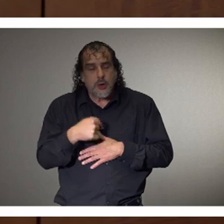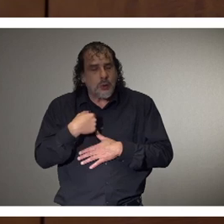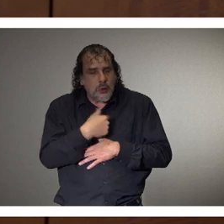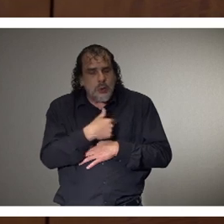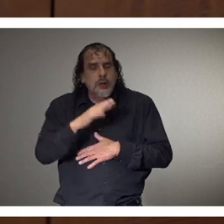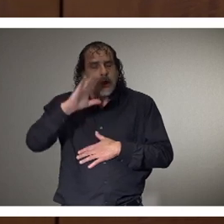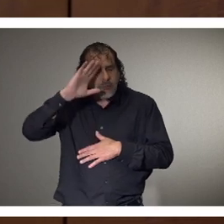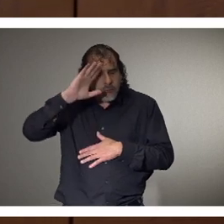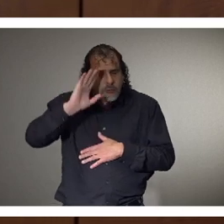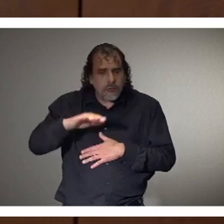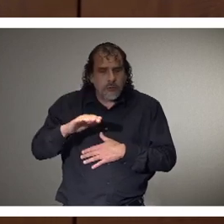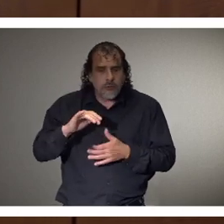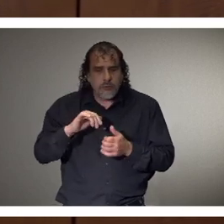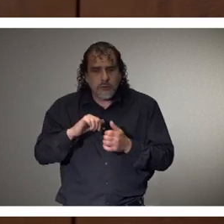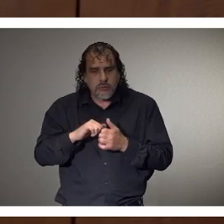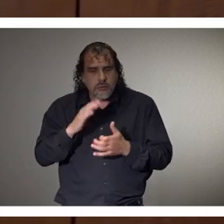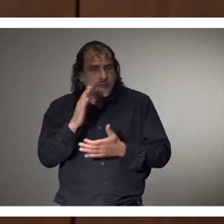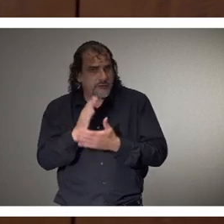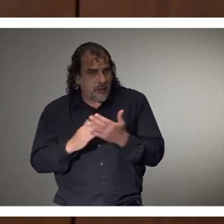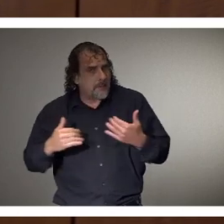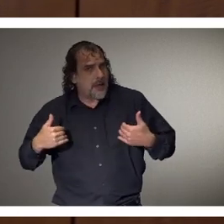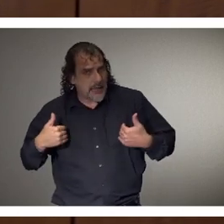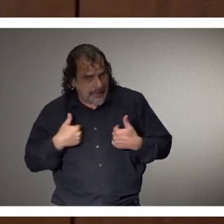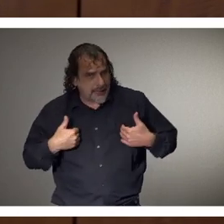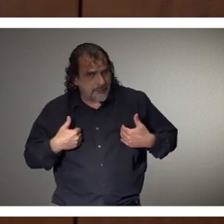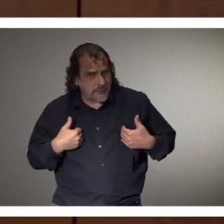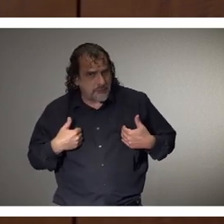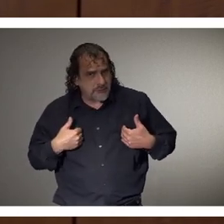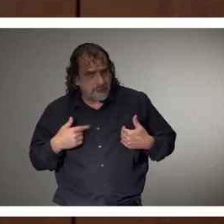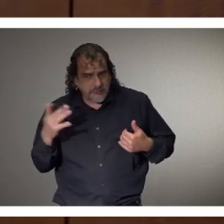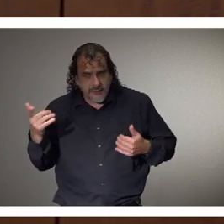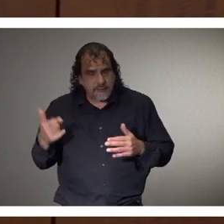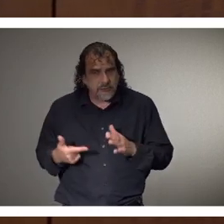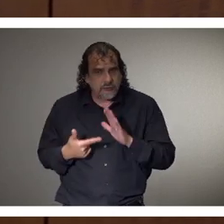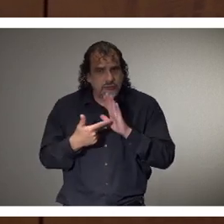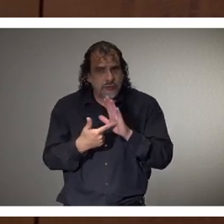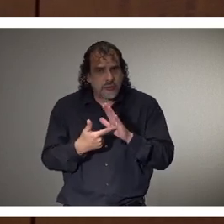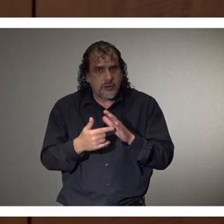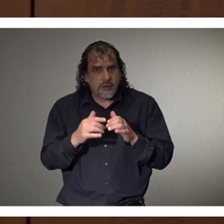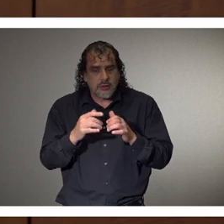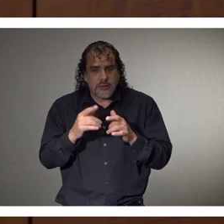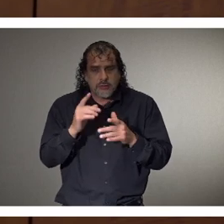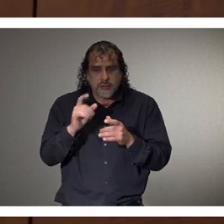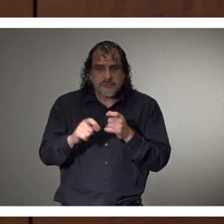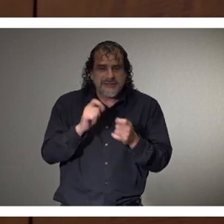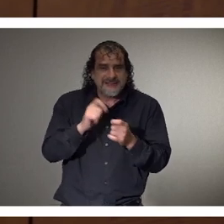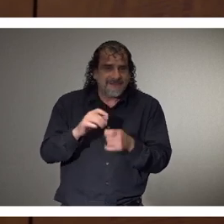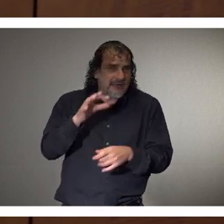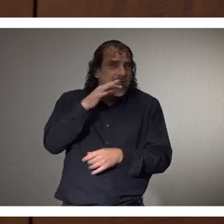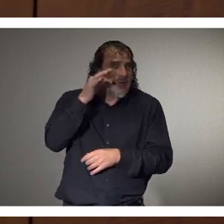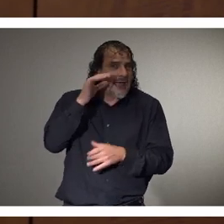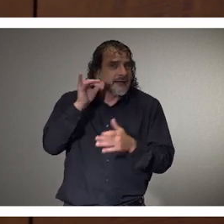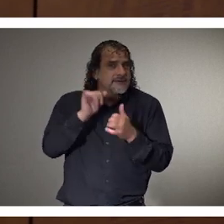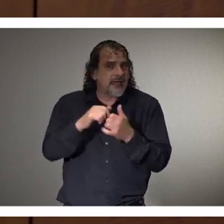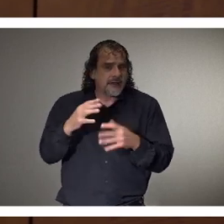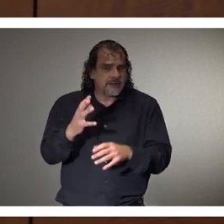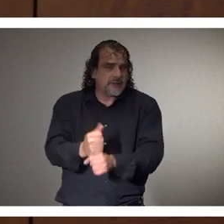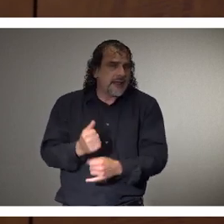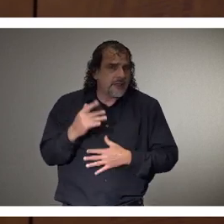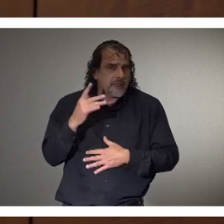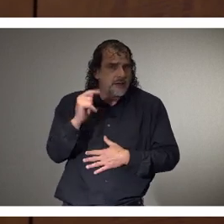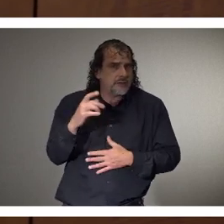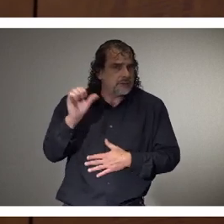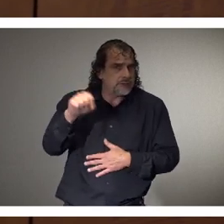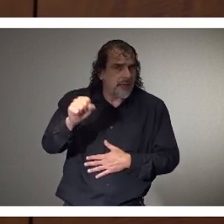some animals and, and obviously it's been demonstrated that, that certain cats can become infected. And so our recommendation